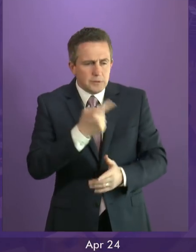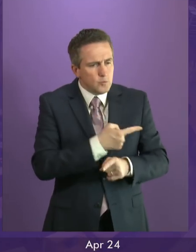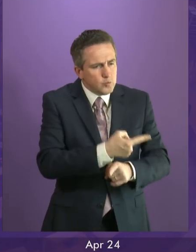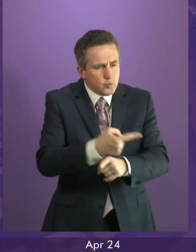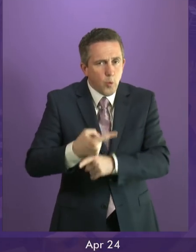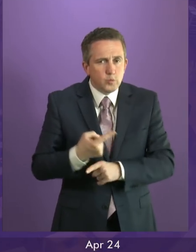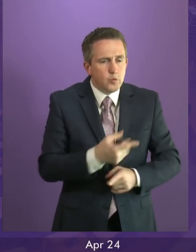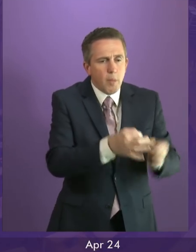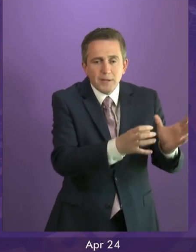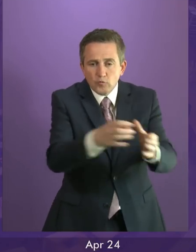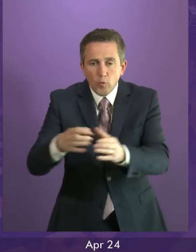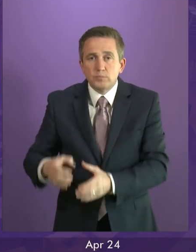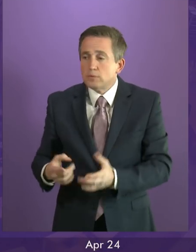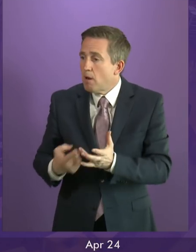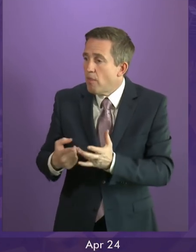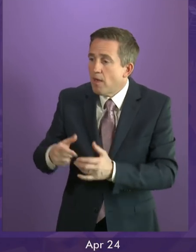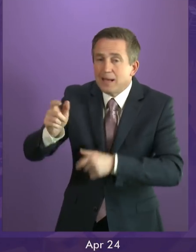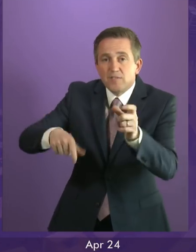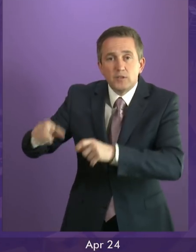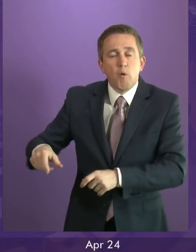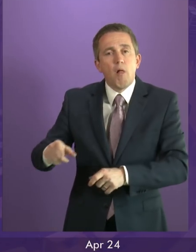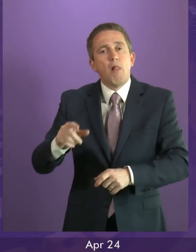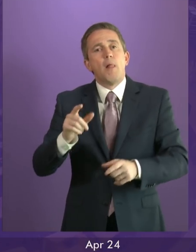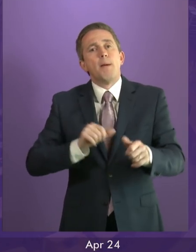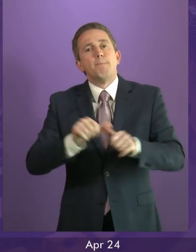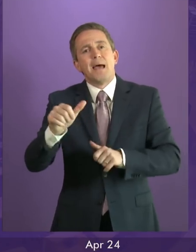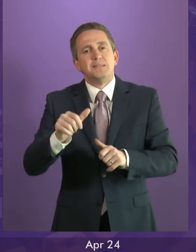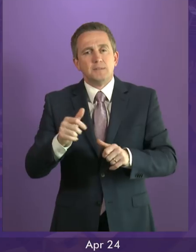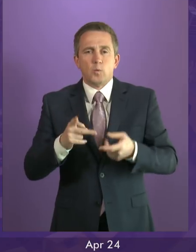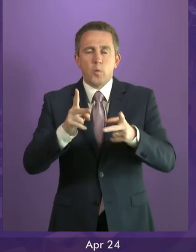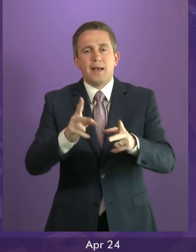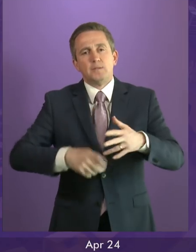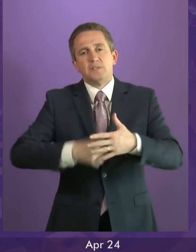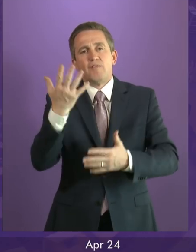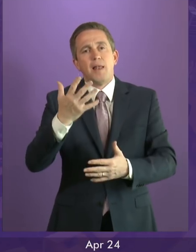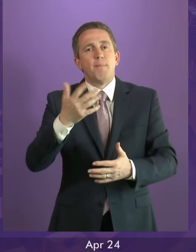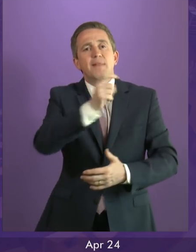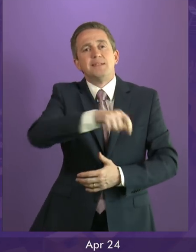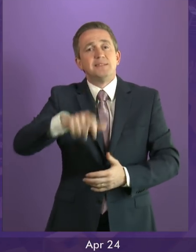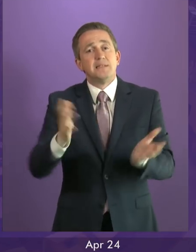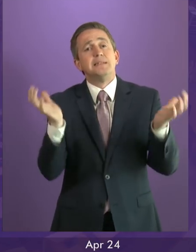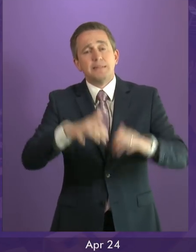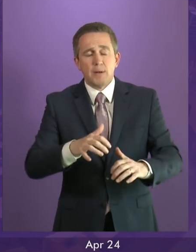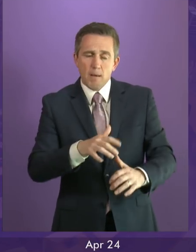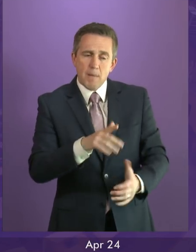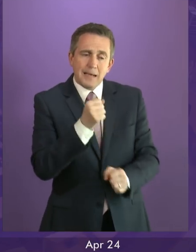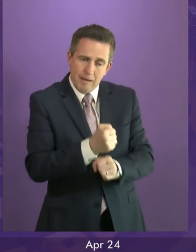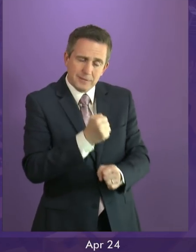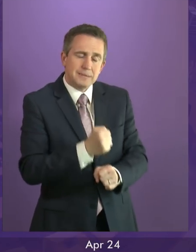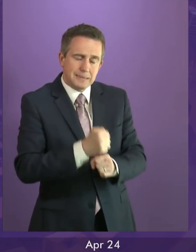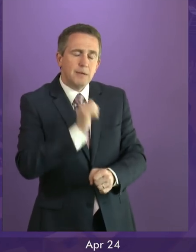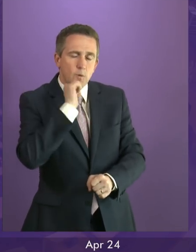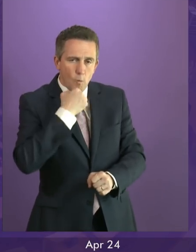with stakeholders, how that is best taken forward. But I will give an assurance that that diversity will be very much at the heart of what we seek to do.